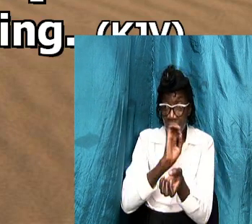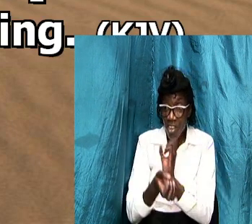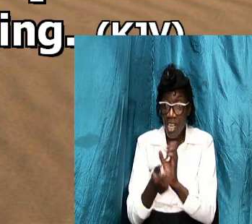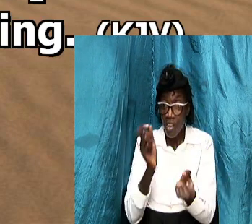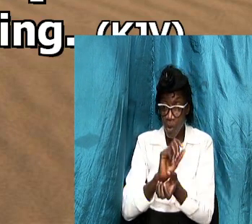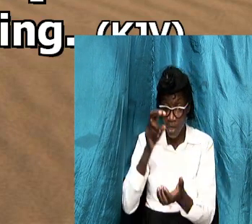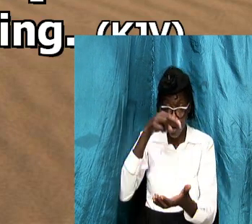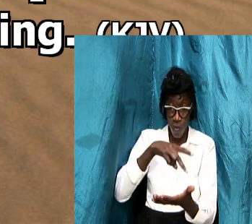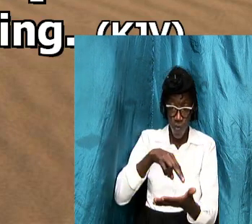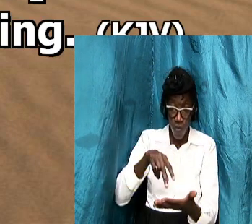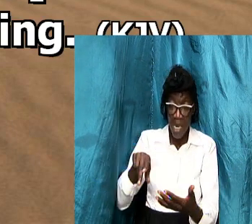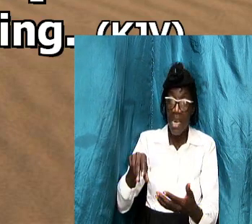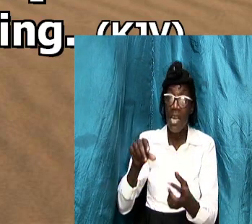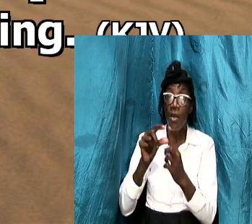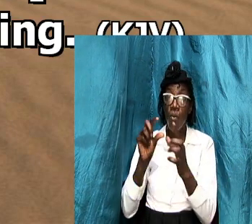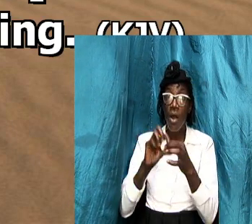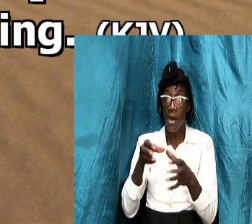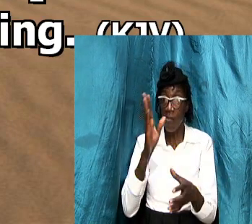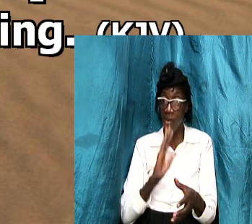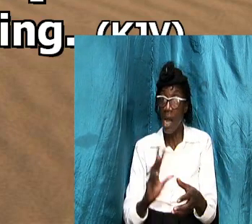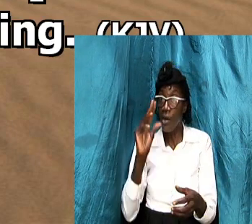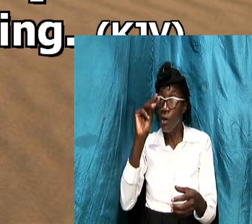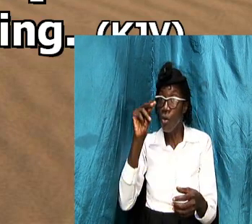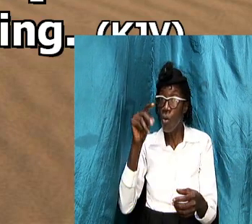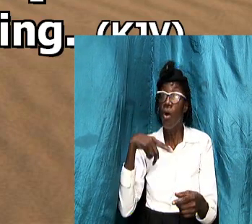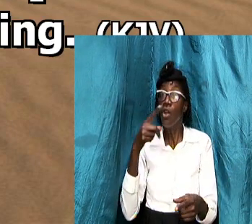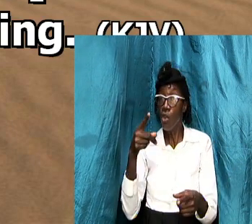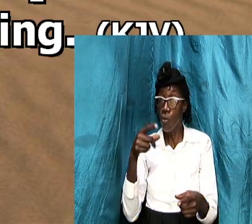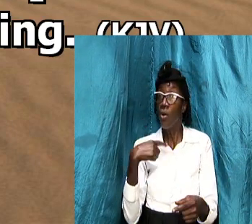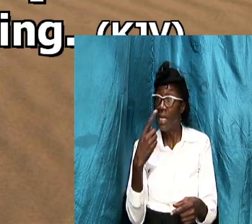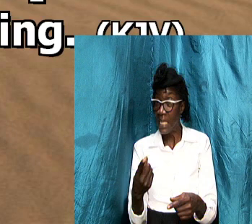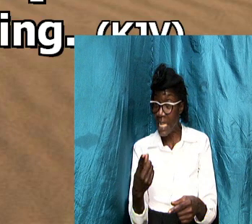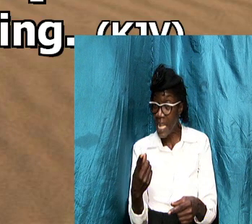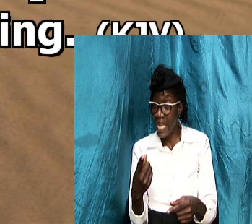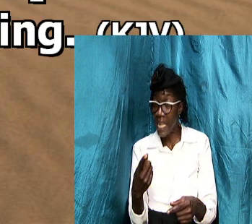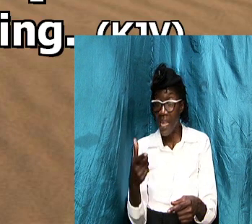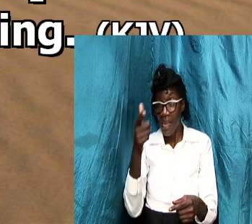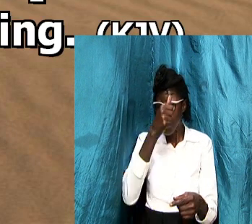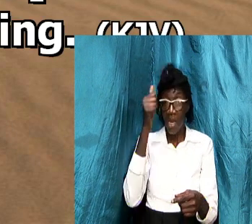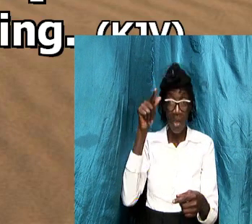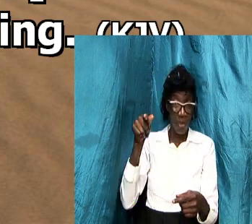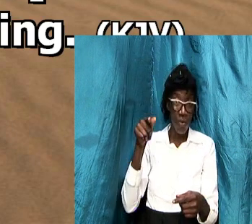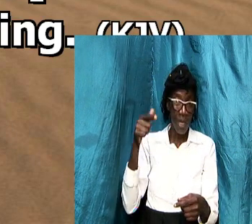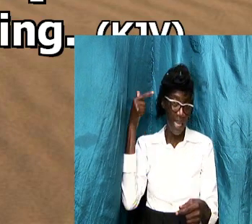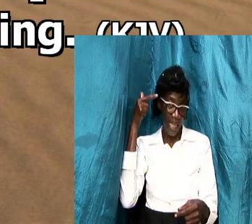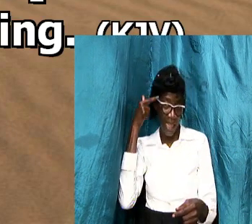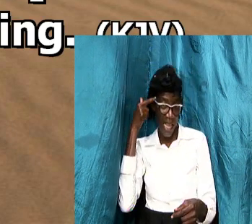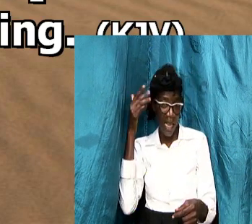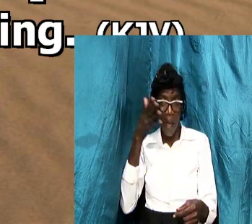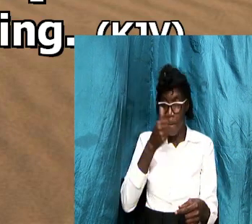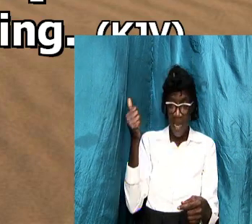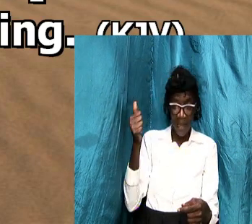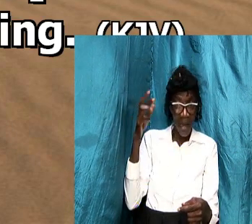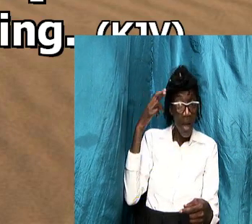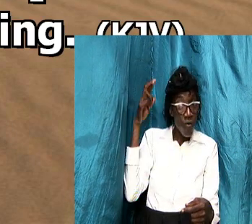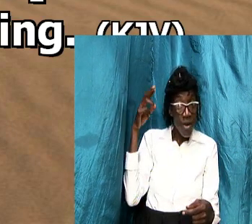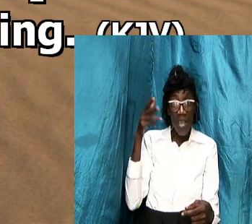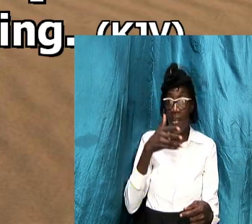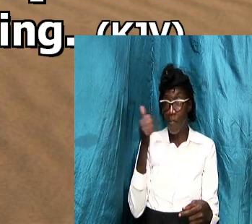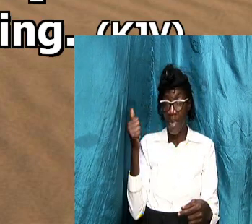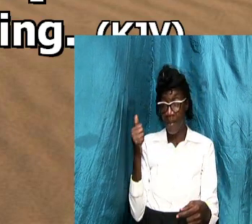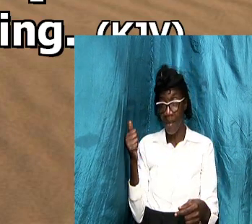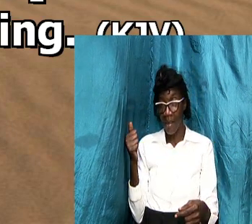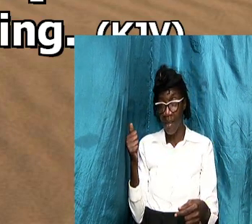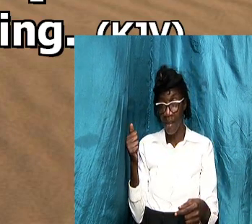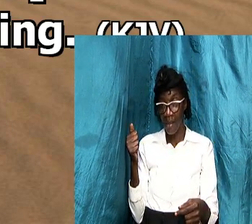are you suggesting that because you're able to rationalize better and reason better by virgin